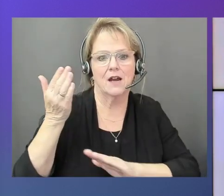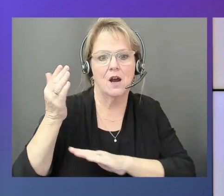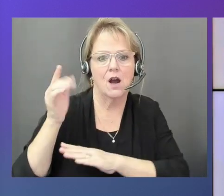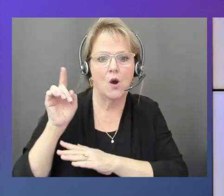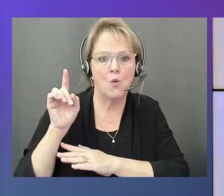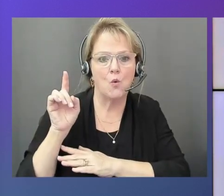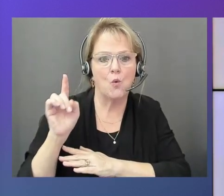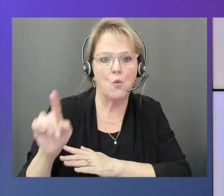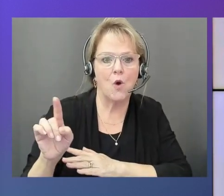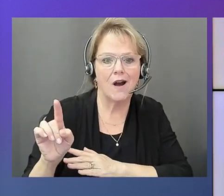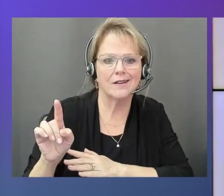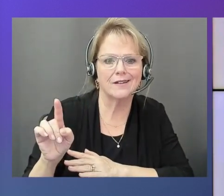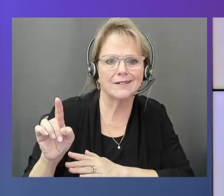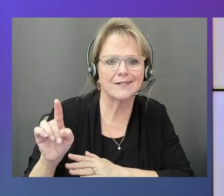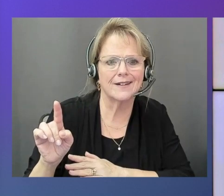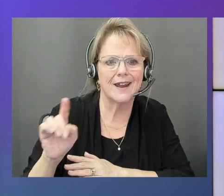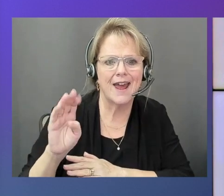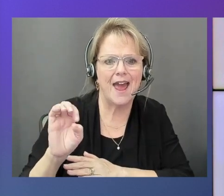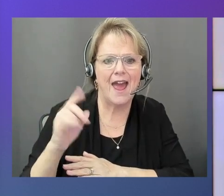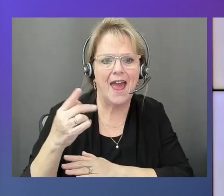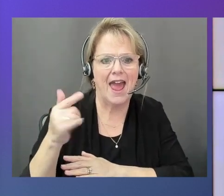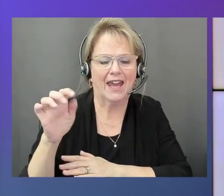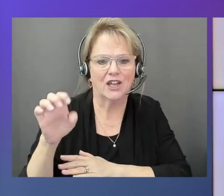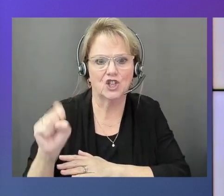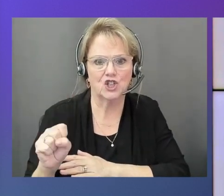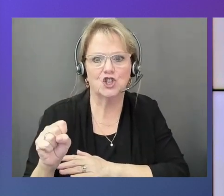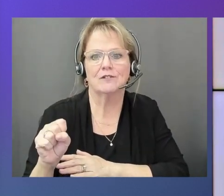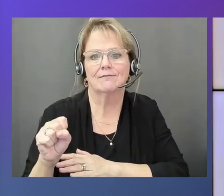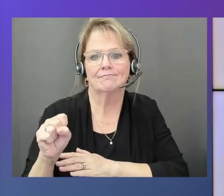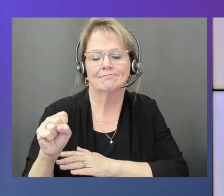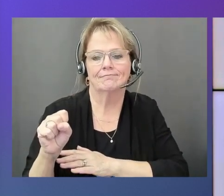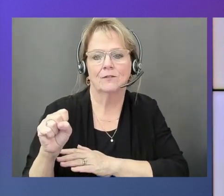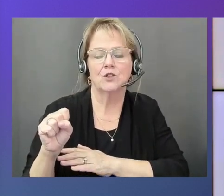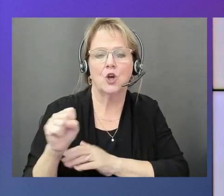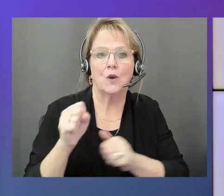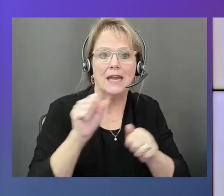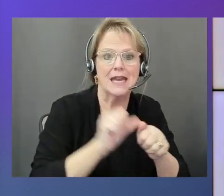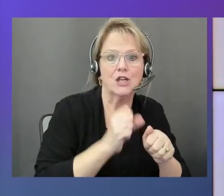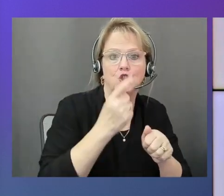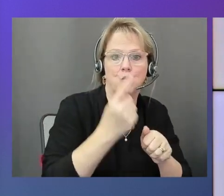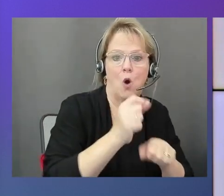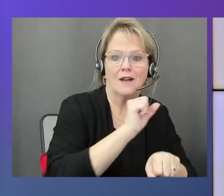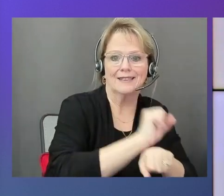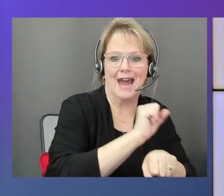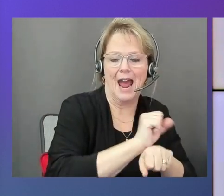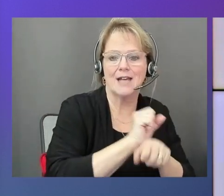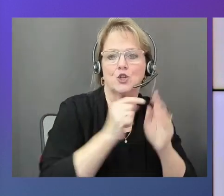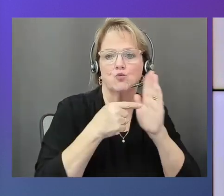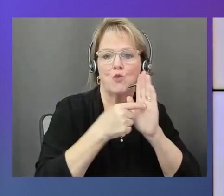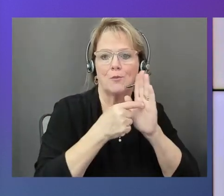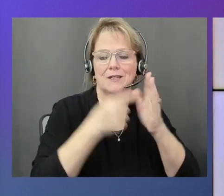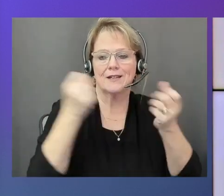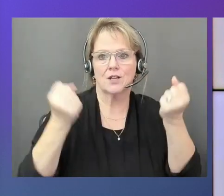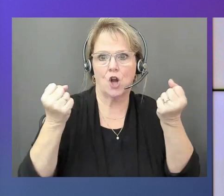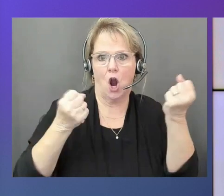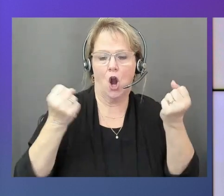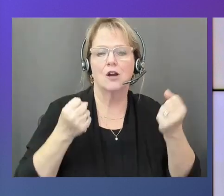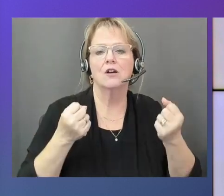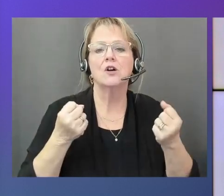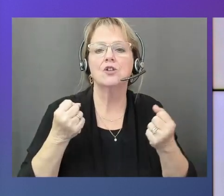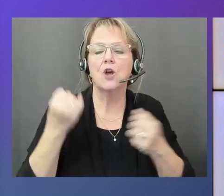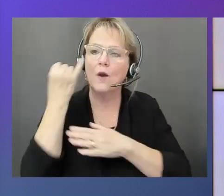basically each task represents a car? A car. Right. Exactly. So imagine you can have thousands of tasks running